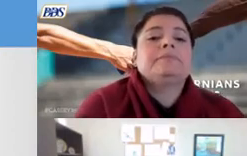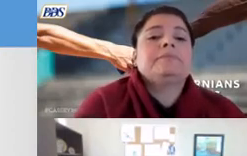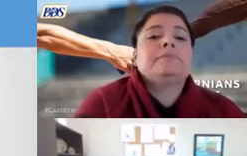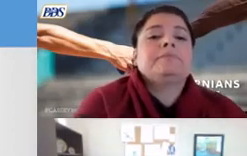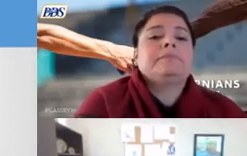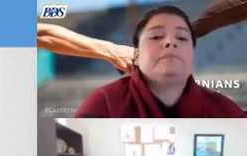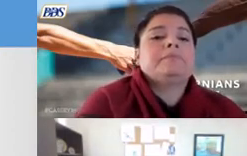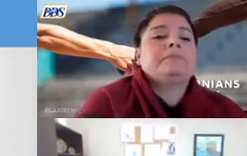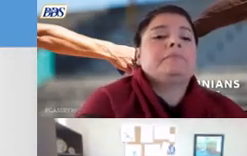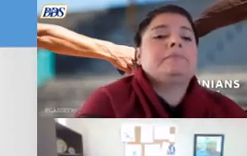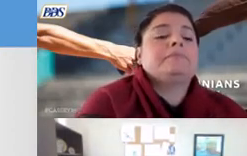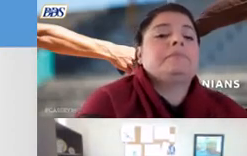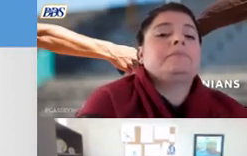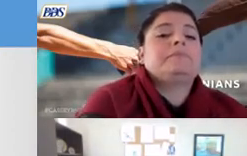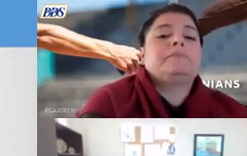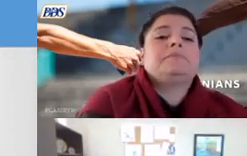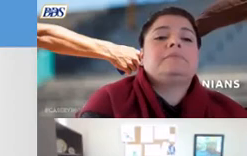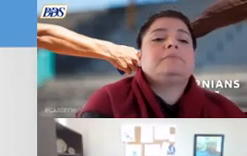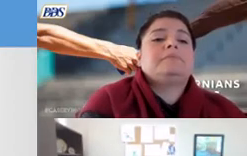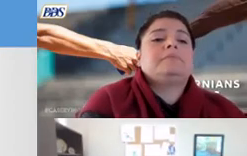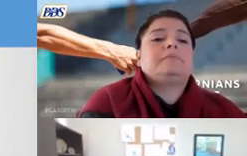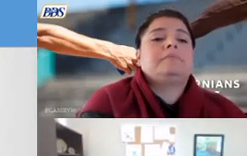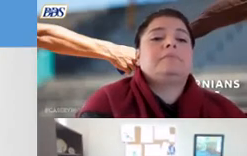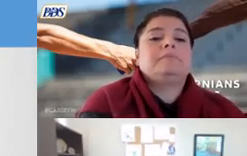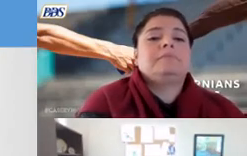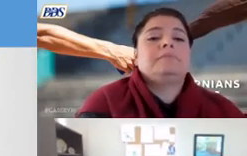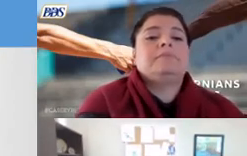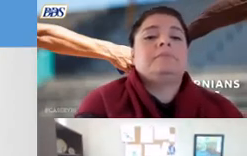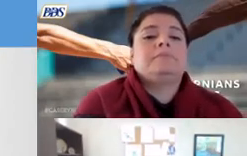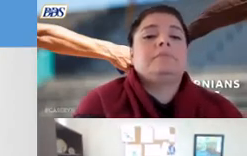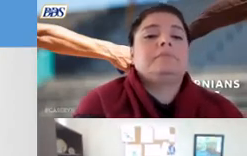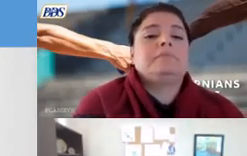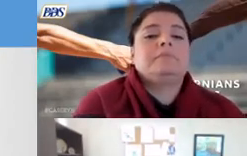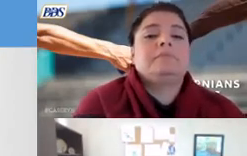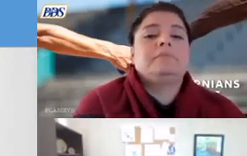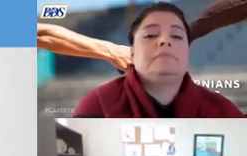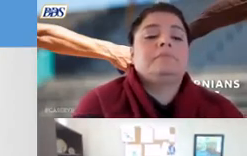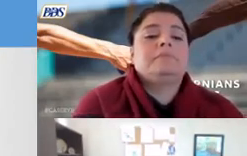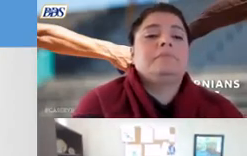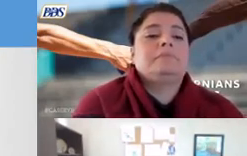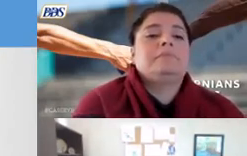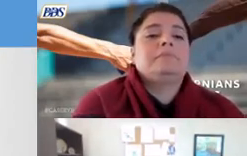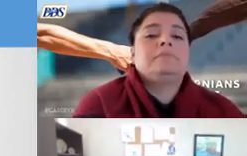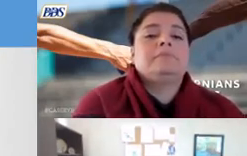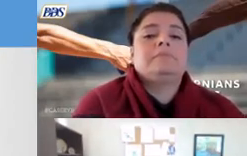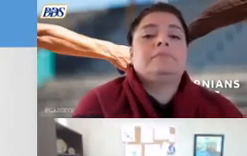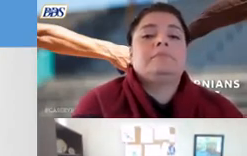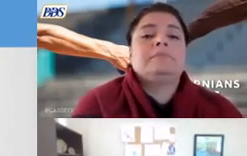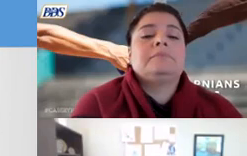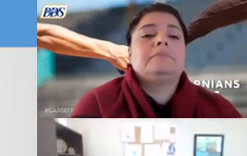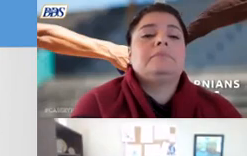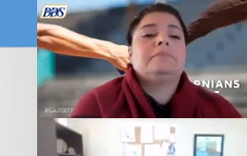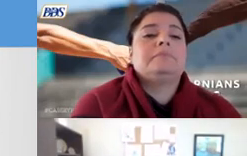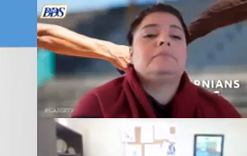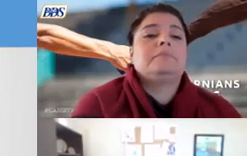456 million dollars in accessing direct services for our client population uh and this is a breakdown